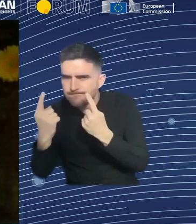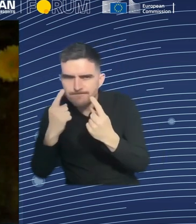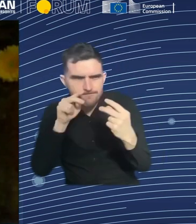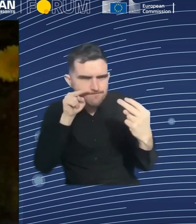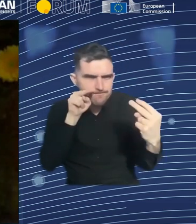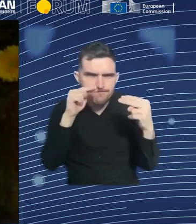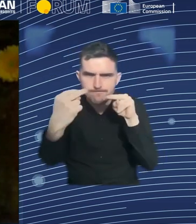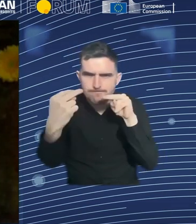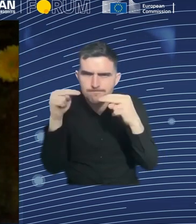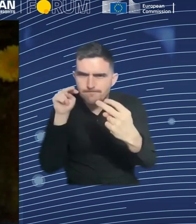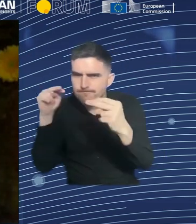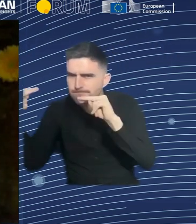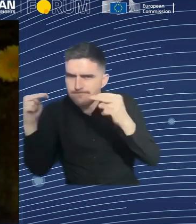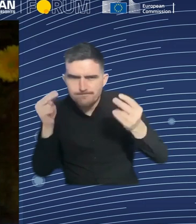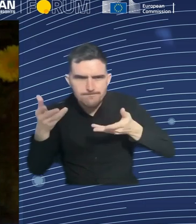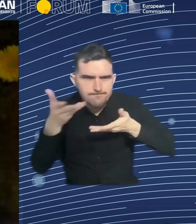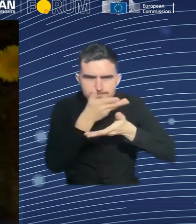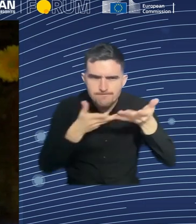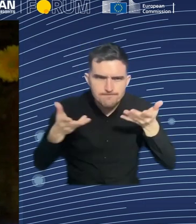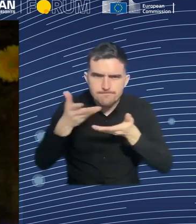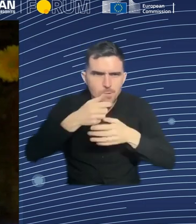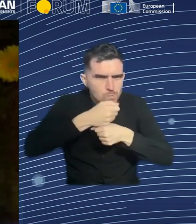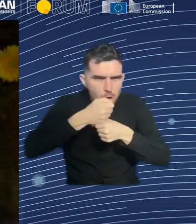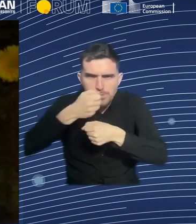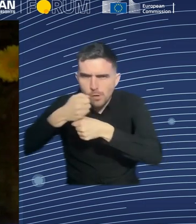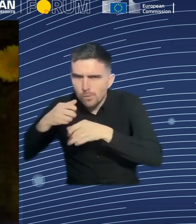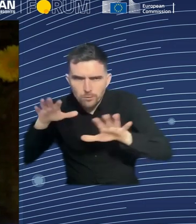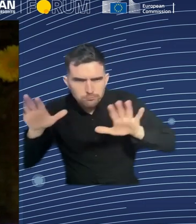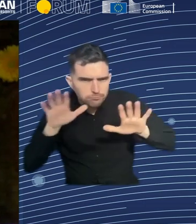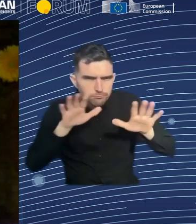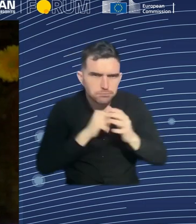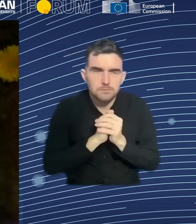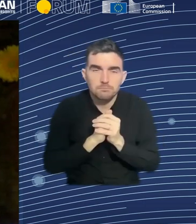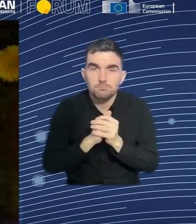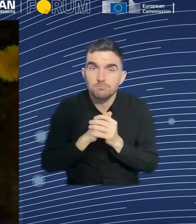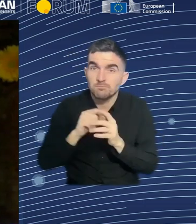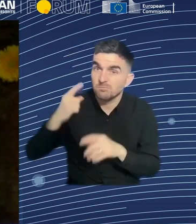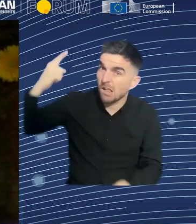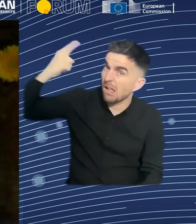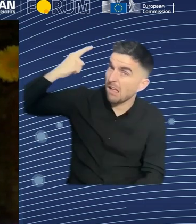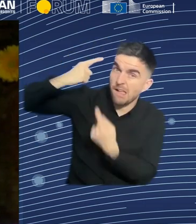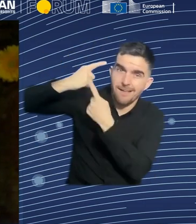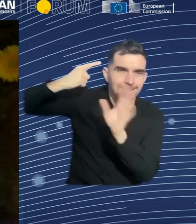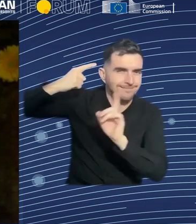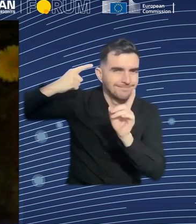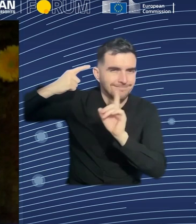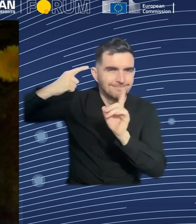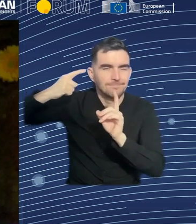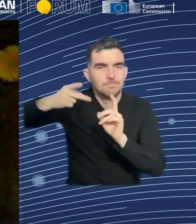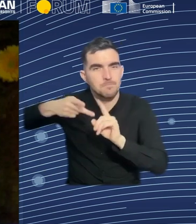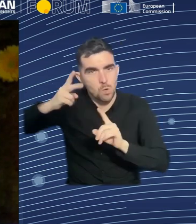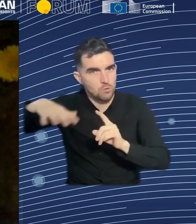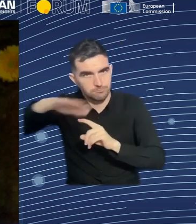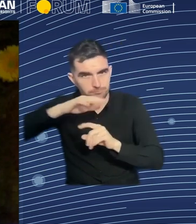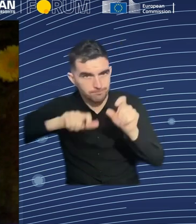employers or from the unions or from the political side. And these transformation